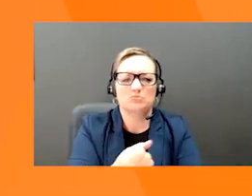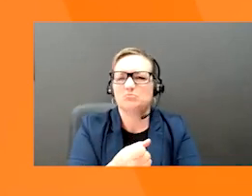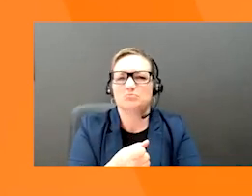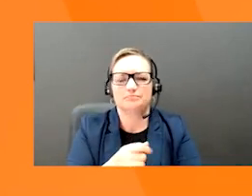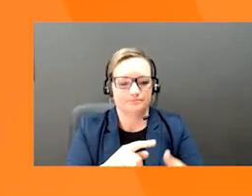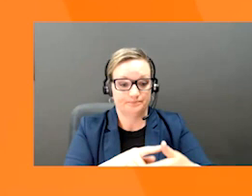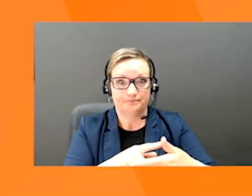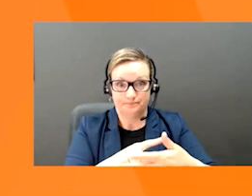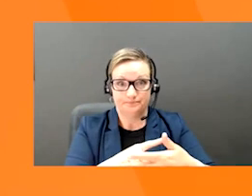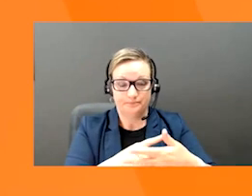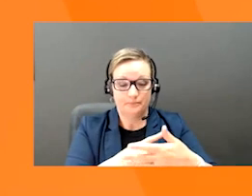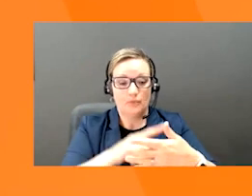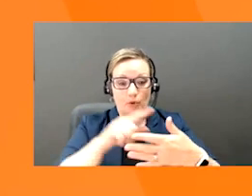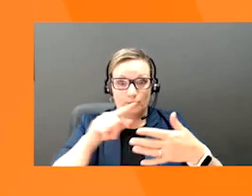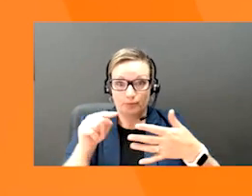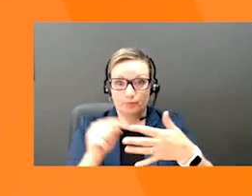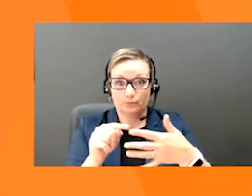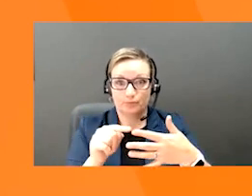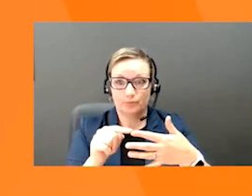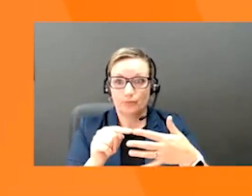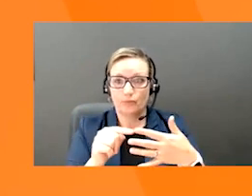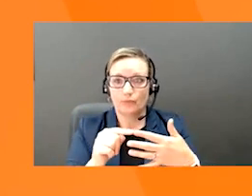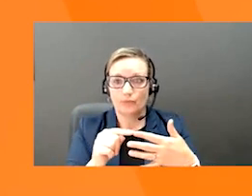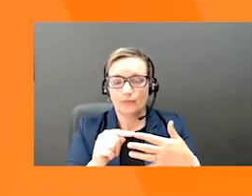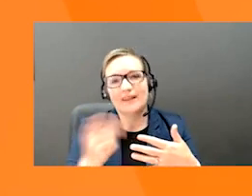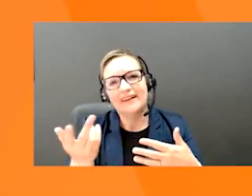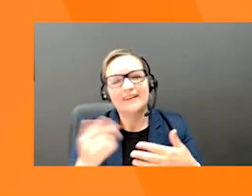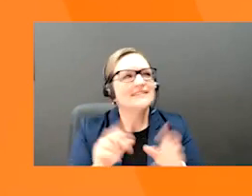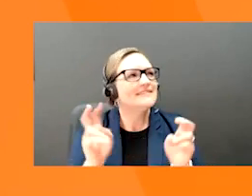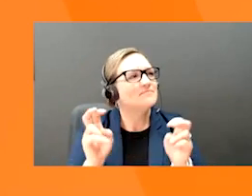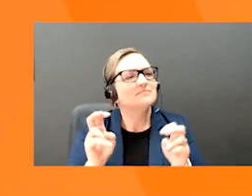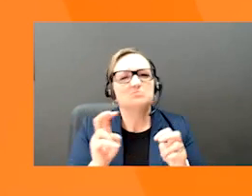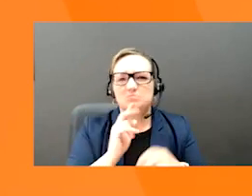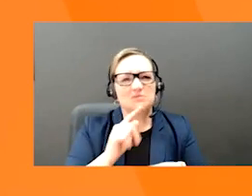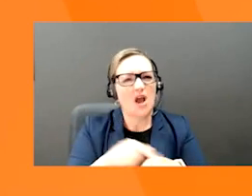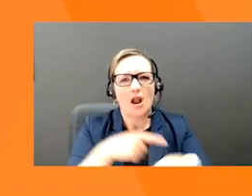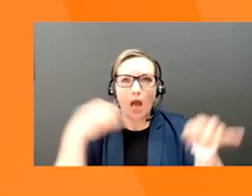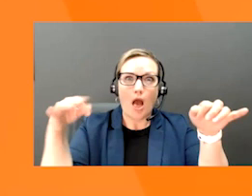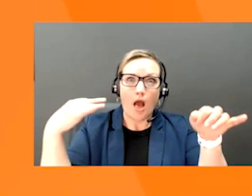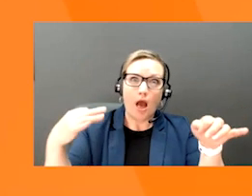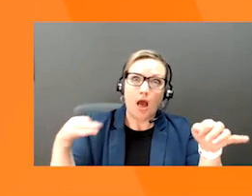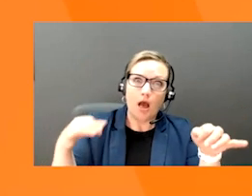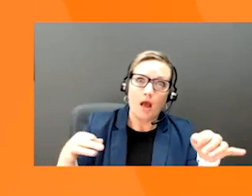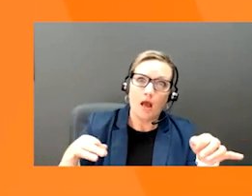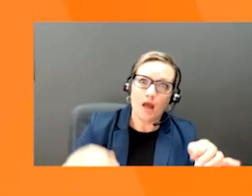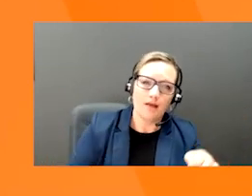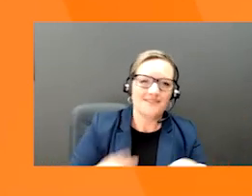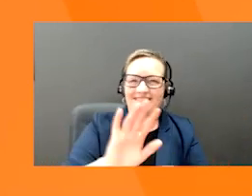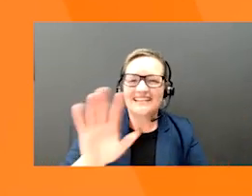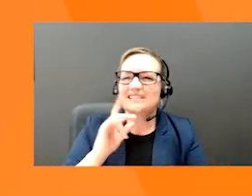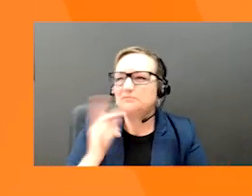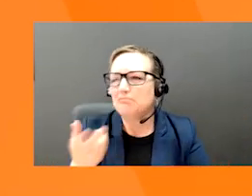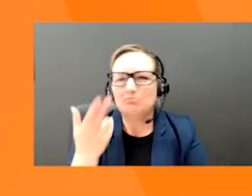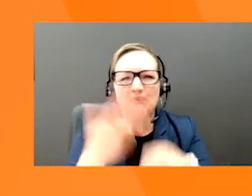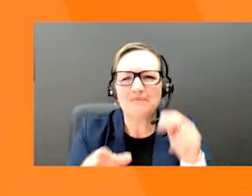is sort of the 60-second intro. It really does summarize